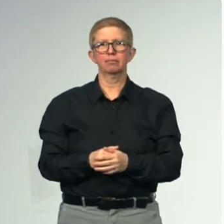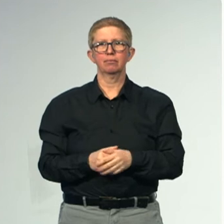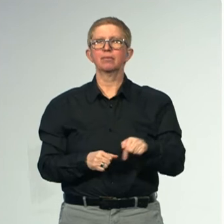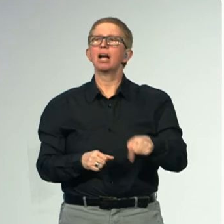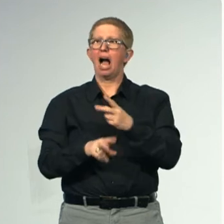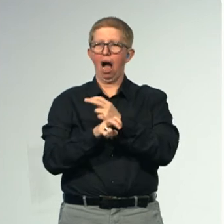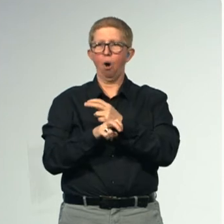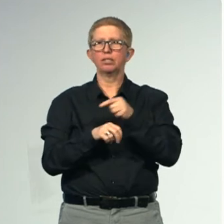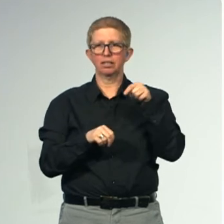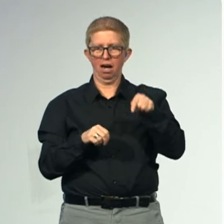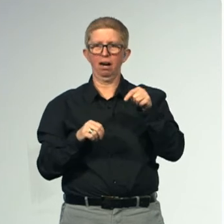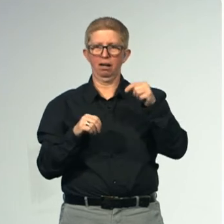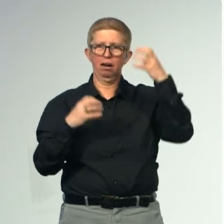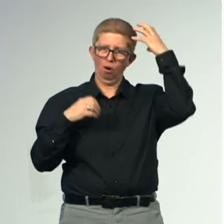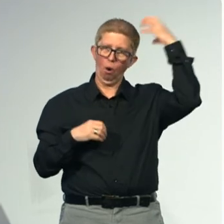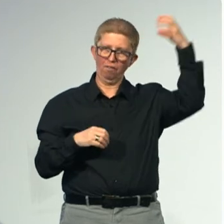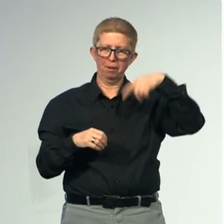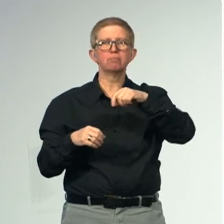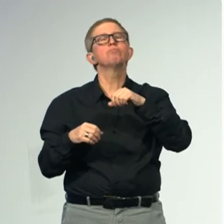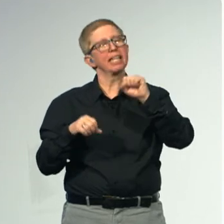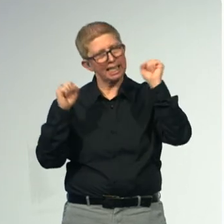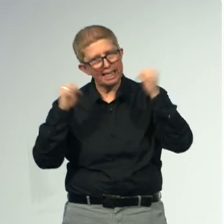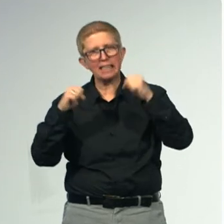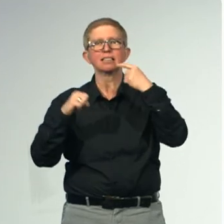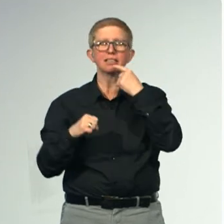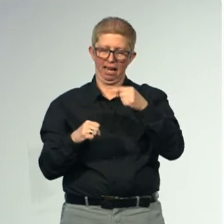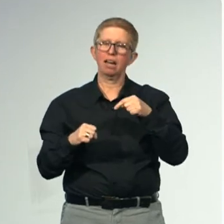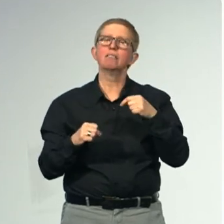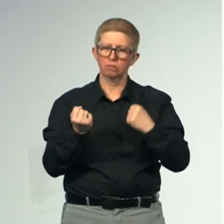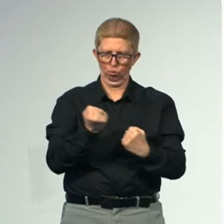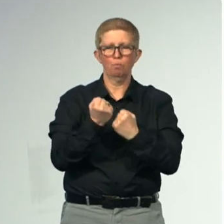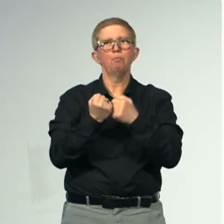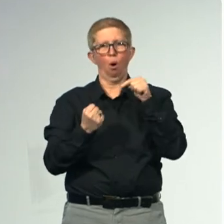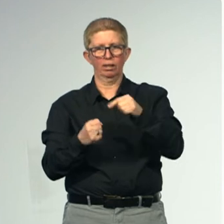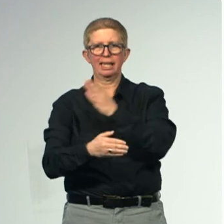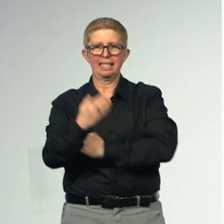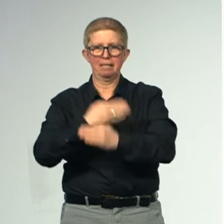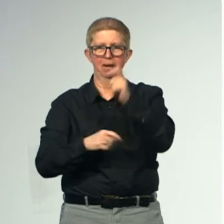The government states in its program the clear will to follow an inclusive approach.